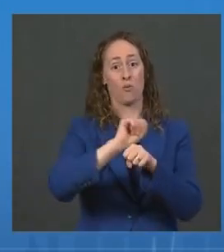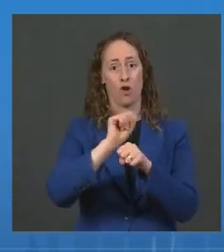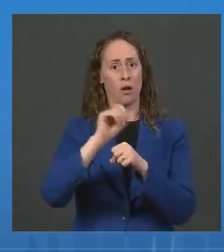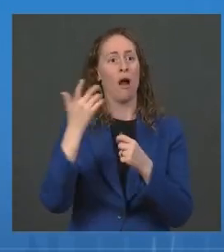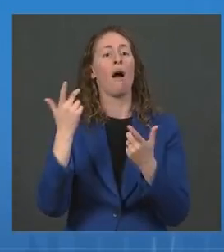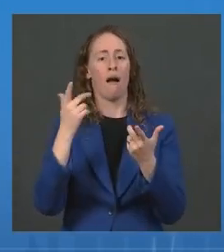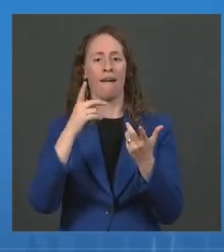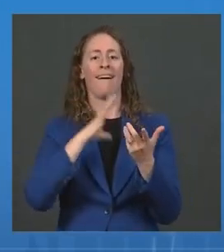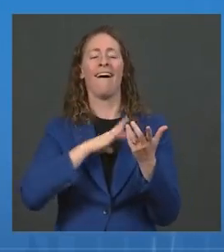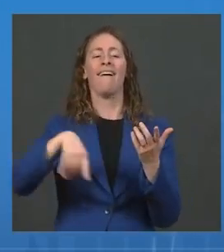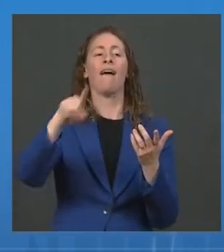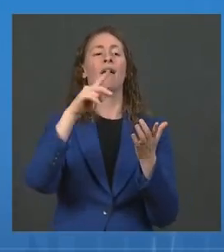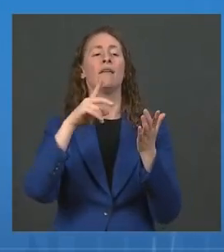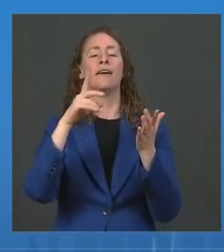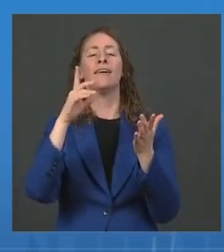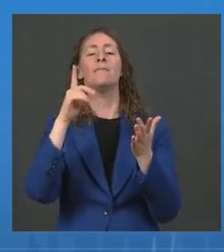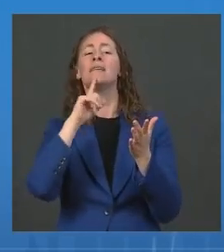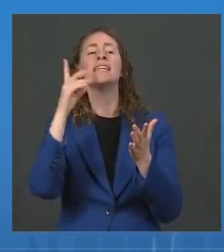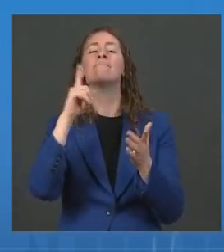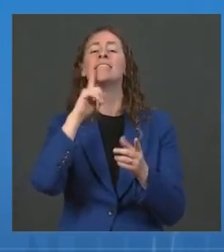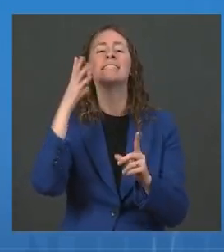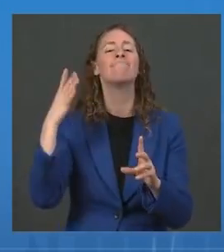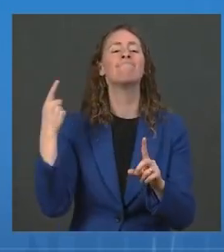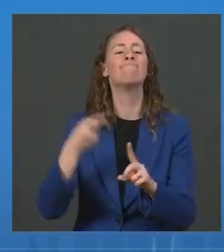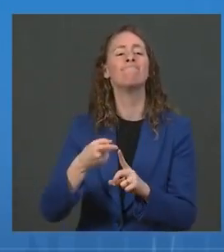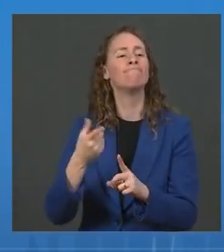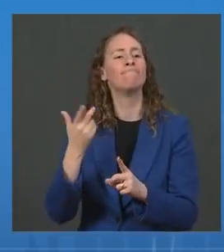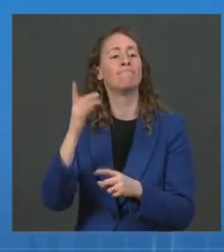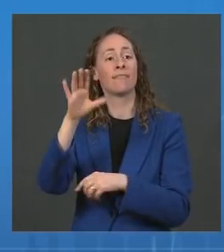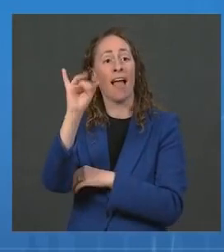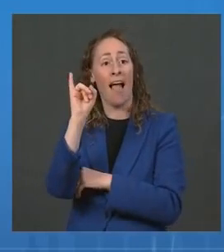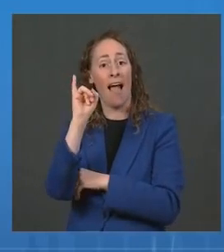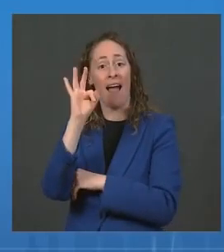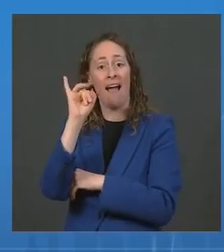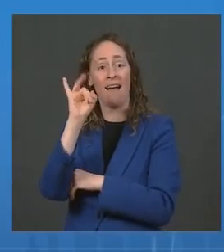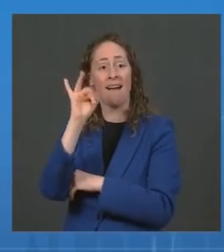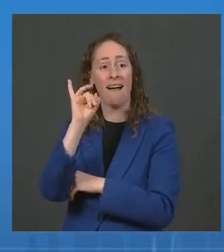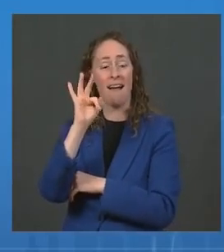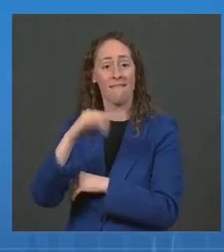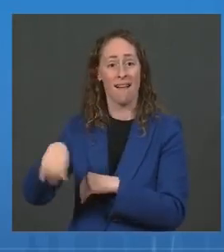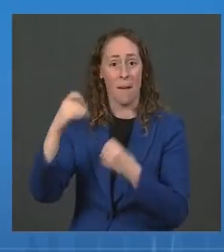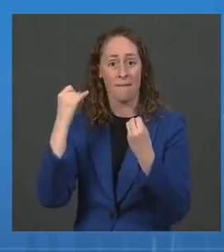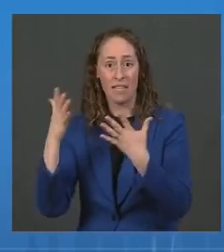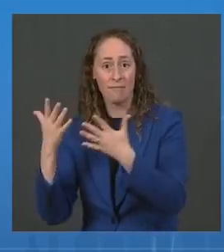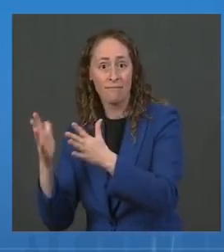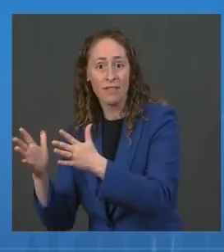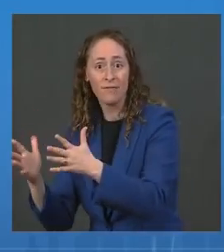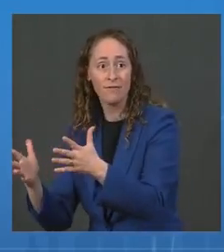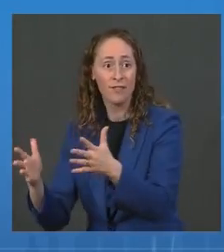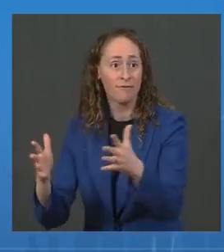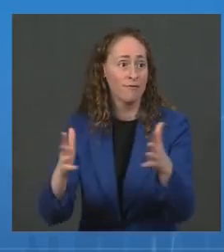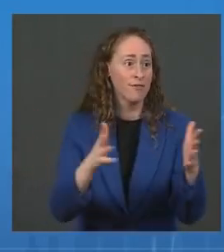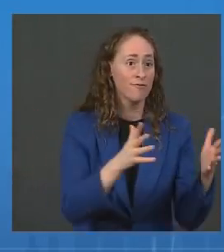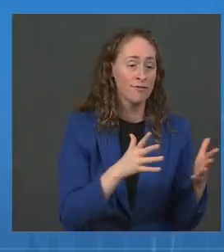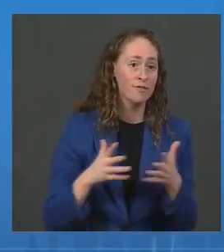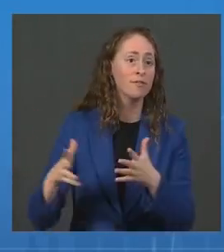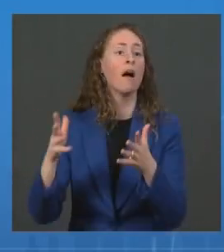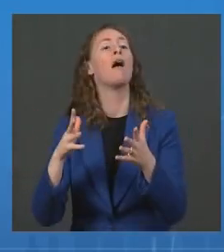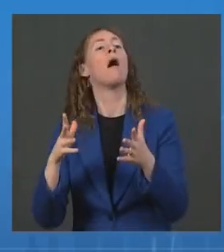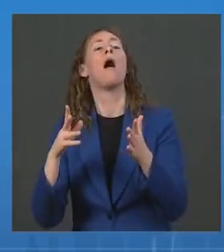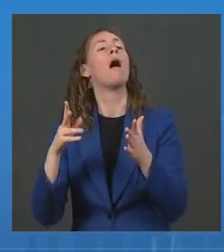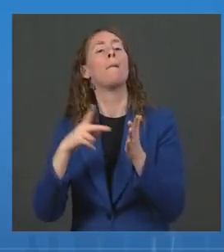ongoing burden on vaccinated people. As to travel, we're taking further action, as you know, to double